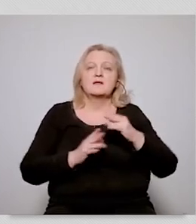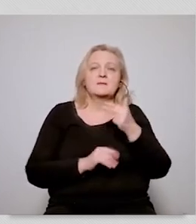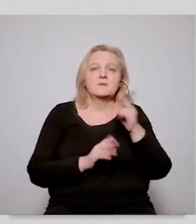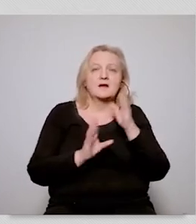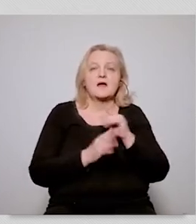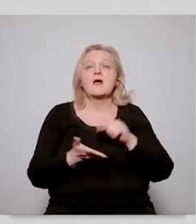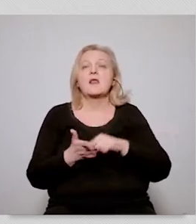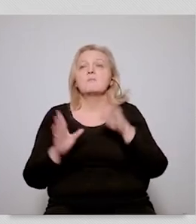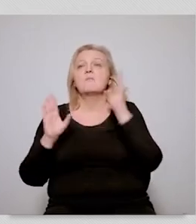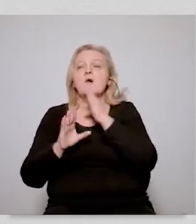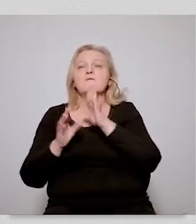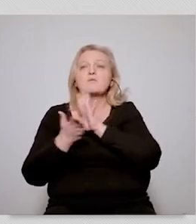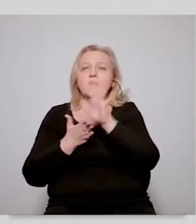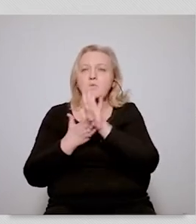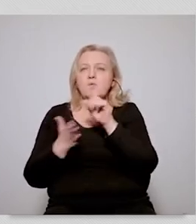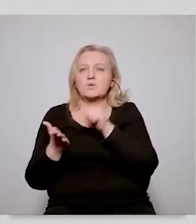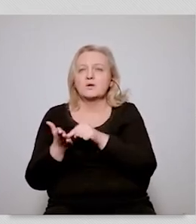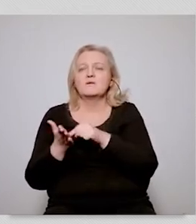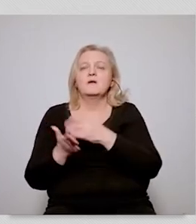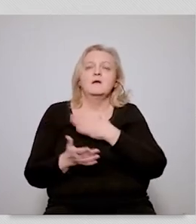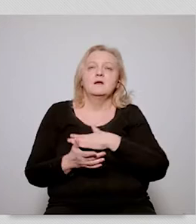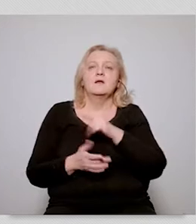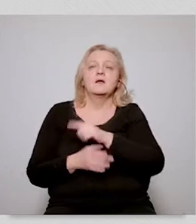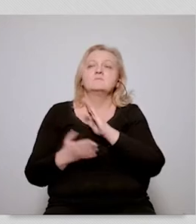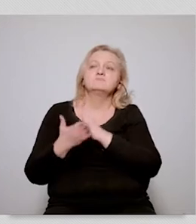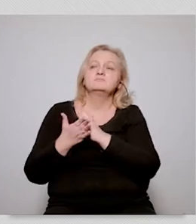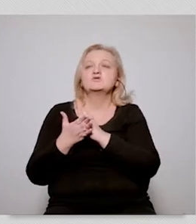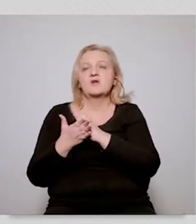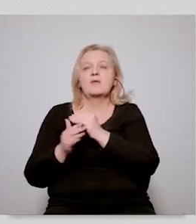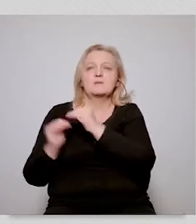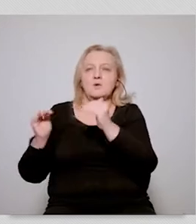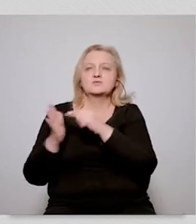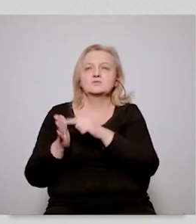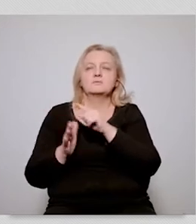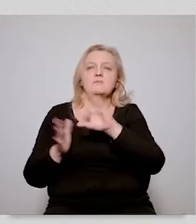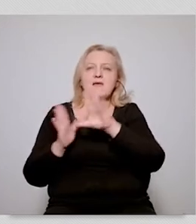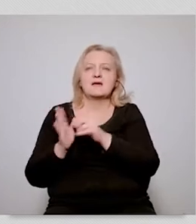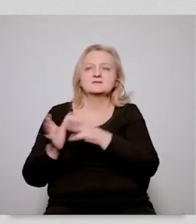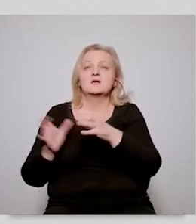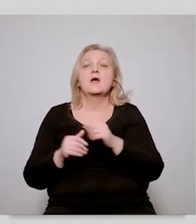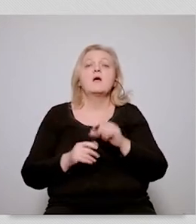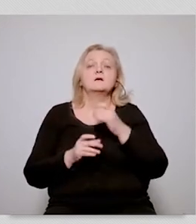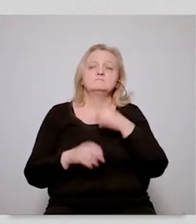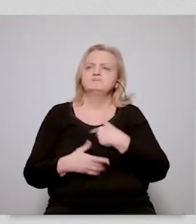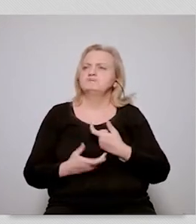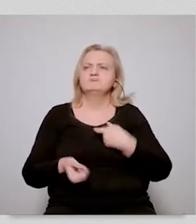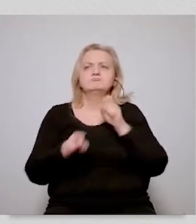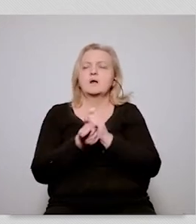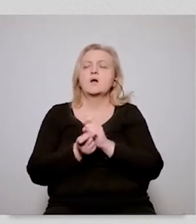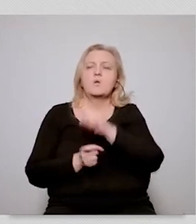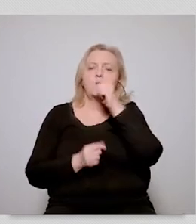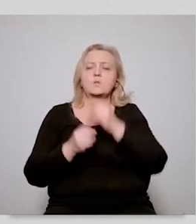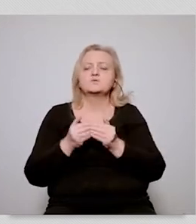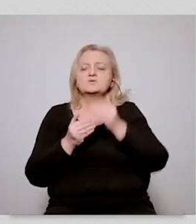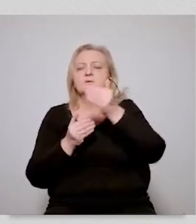and and not in general in terms of climate but also when we talk air pollution then um inhabitants of